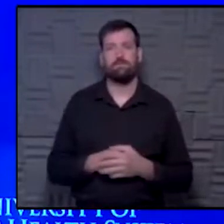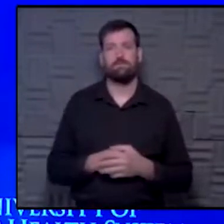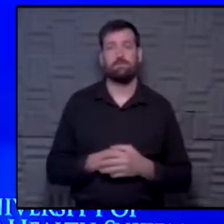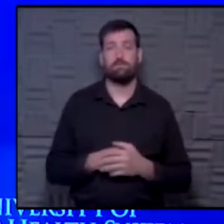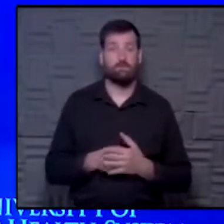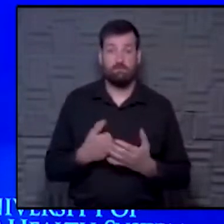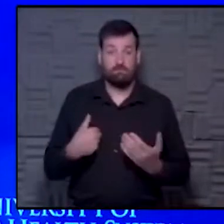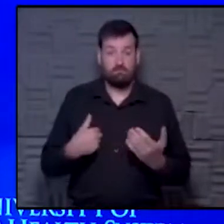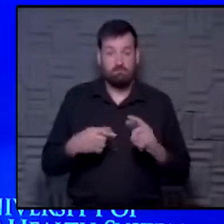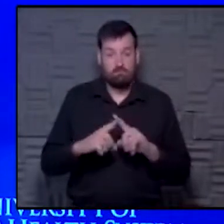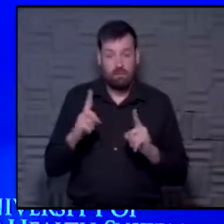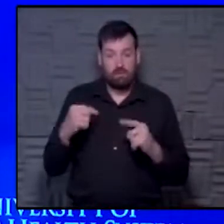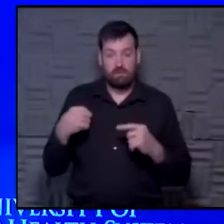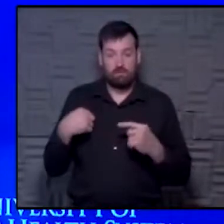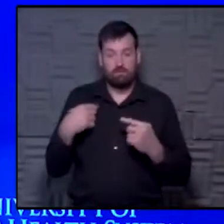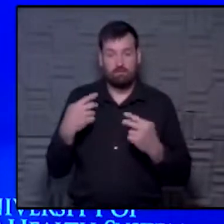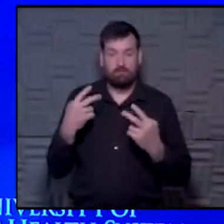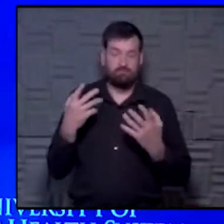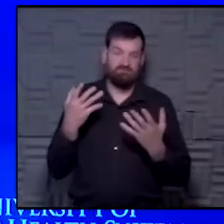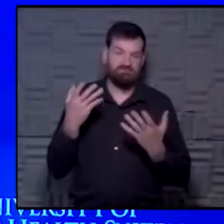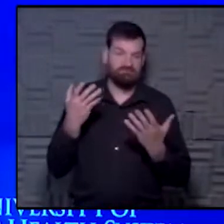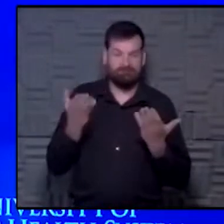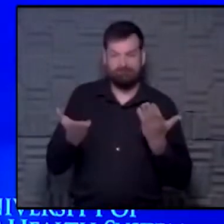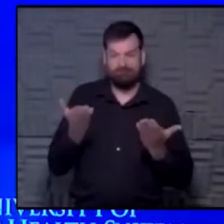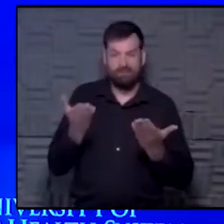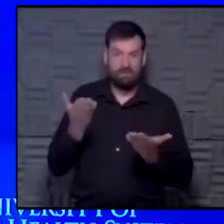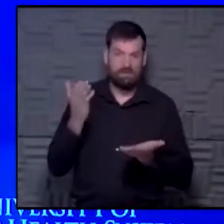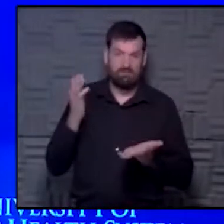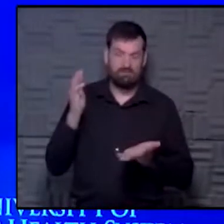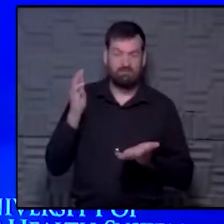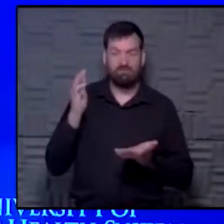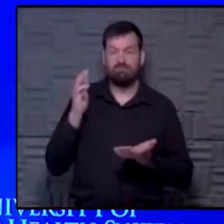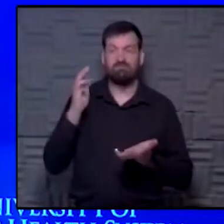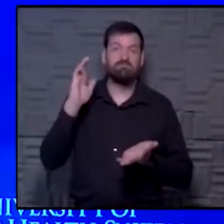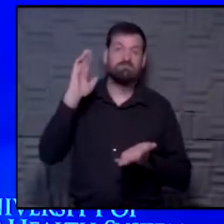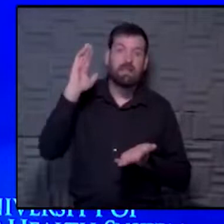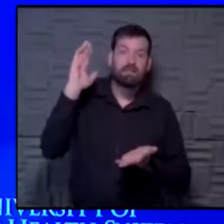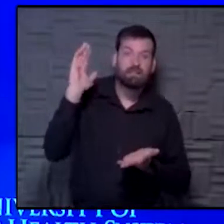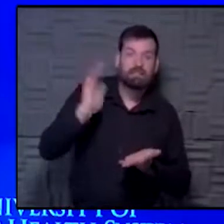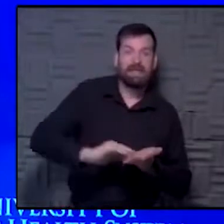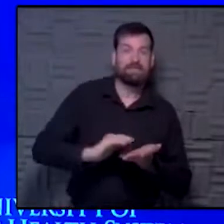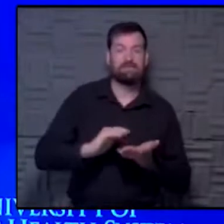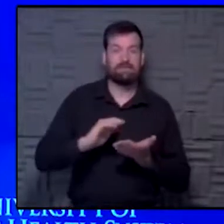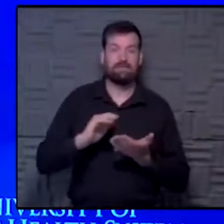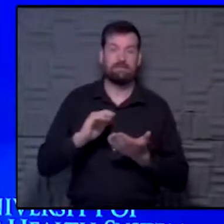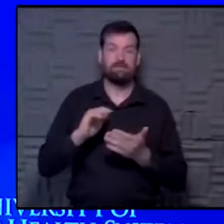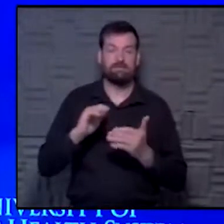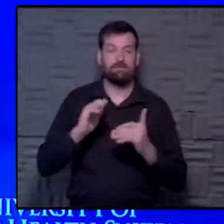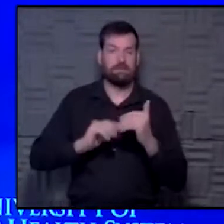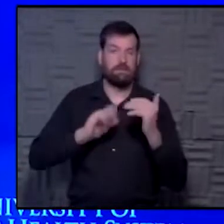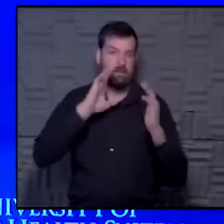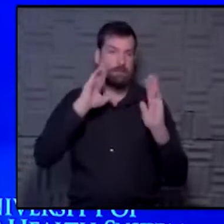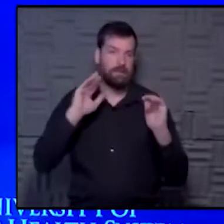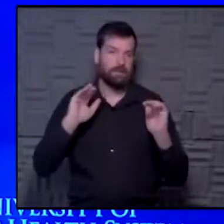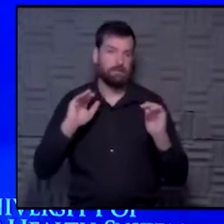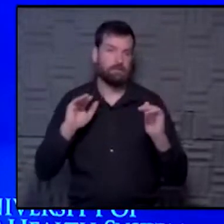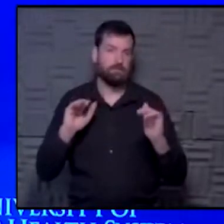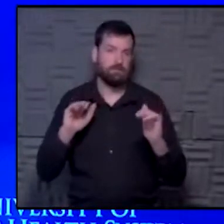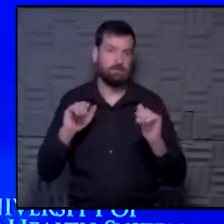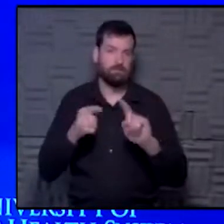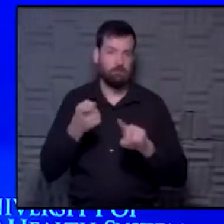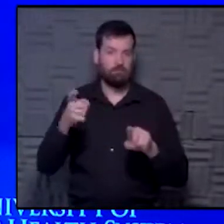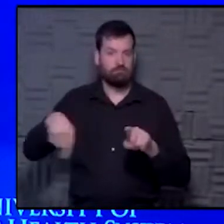We've not seen any different, maybe even actually a lower percentage than we would expect from